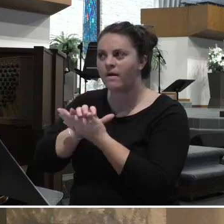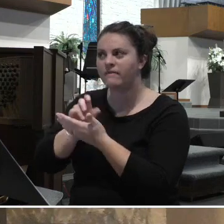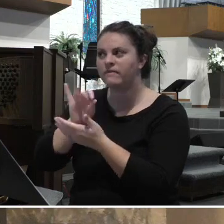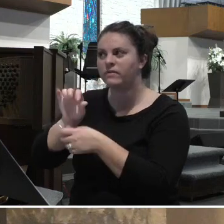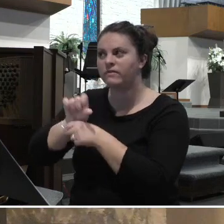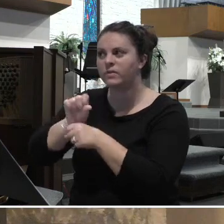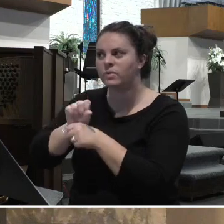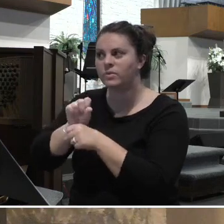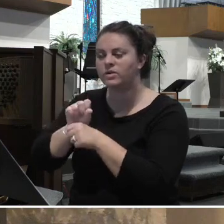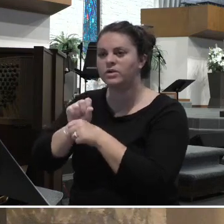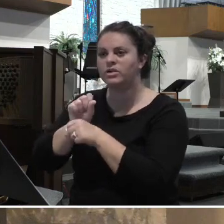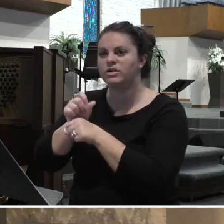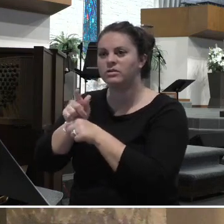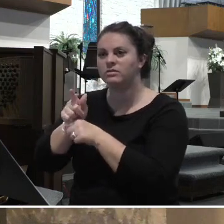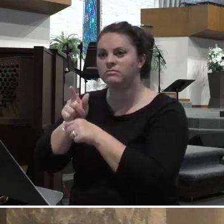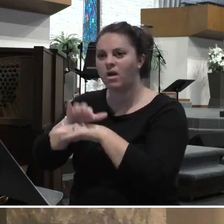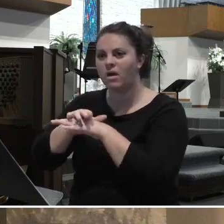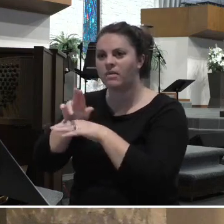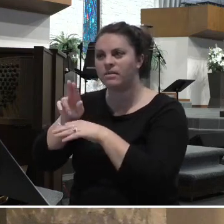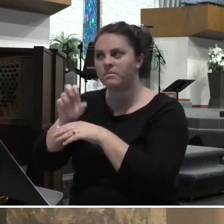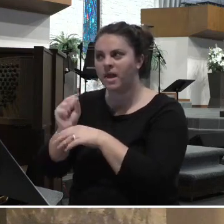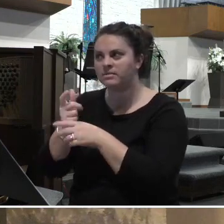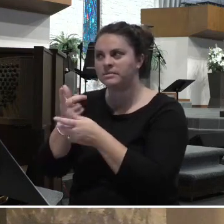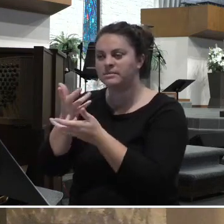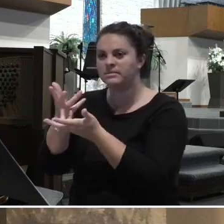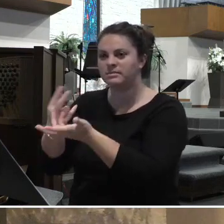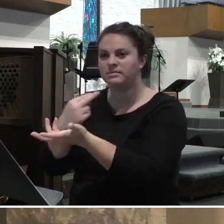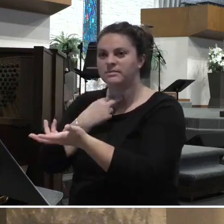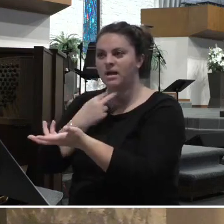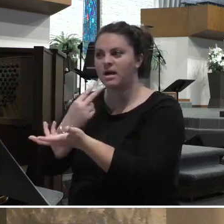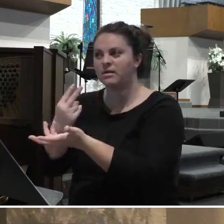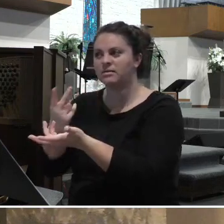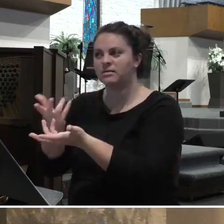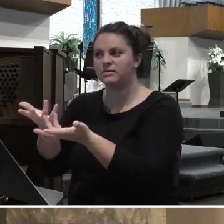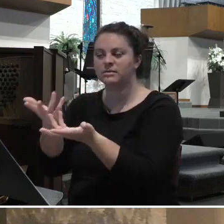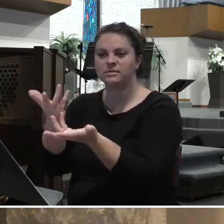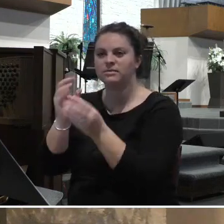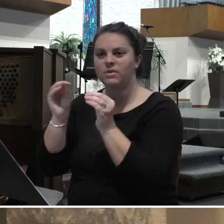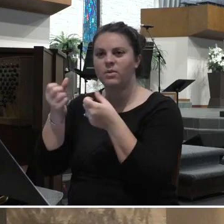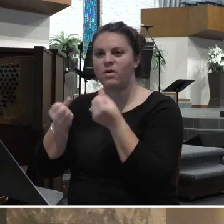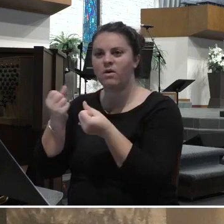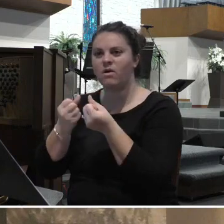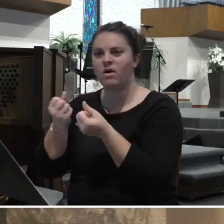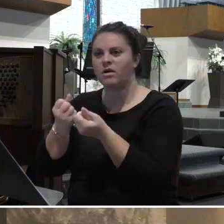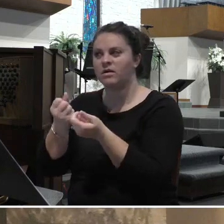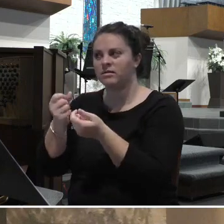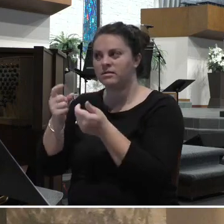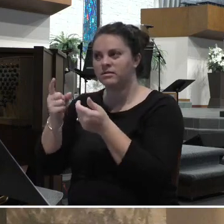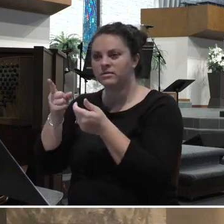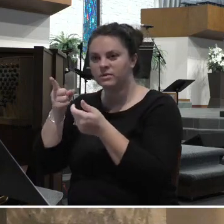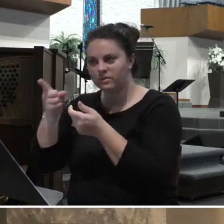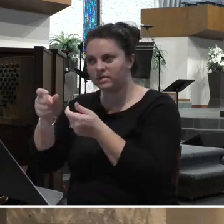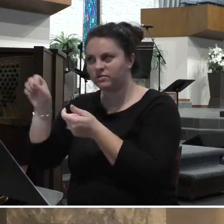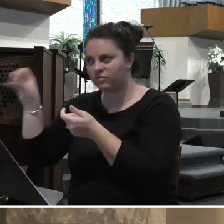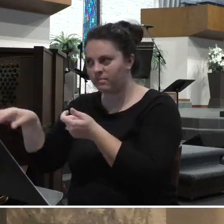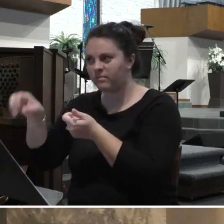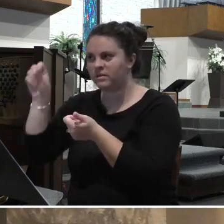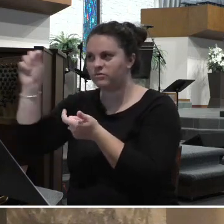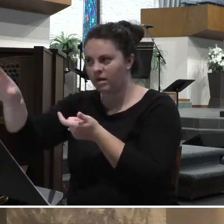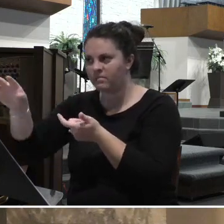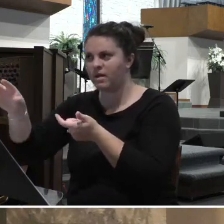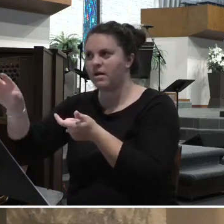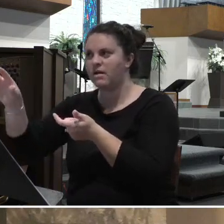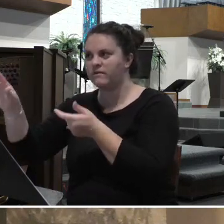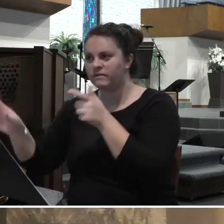everybody's flourishing. And we, friends, we have access to so many things. We are born